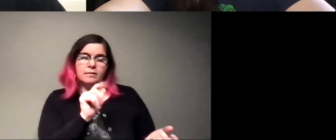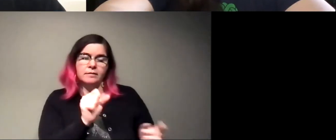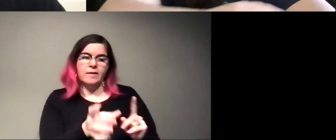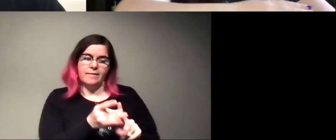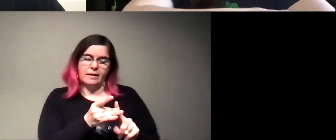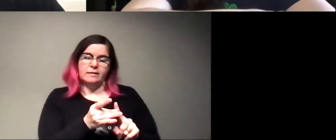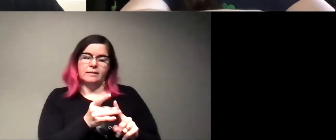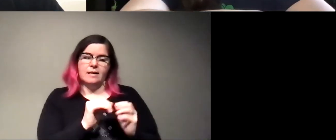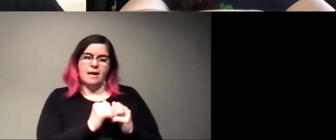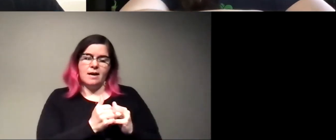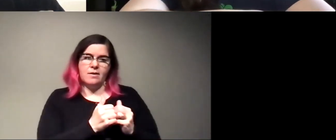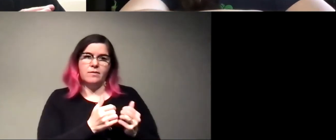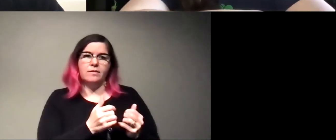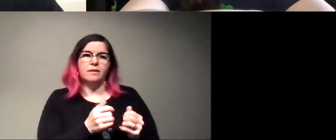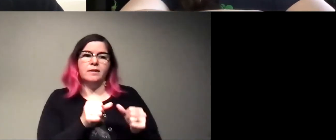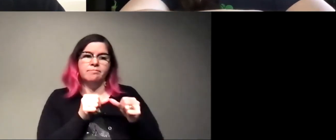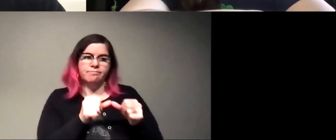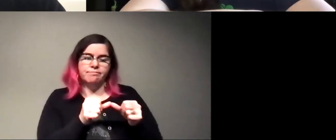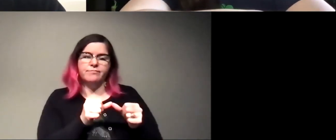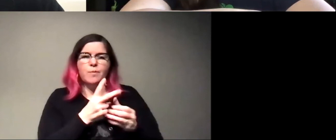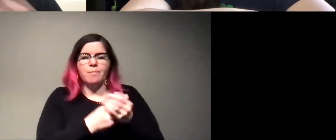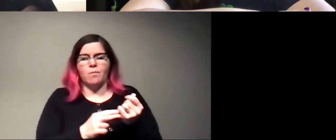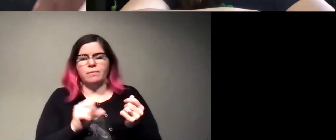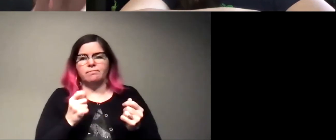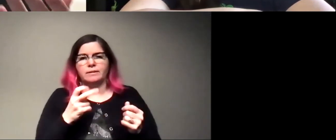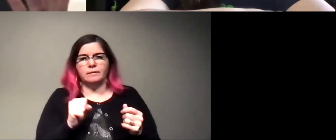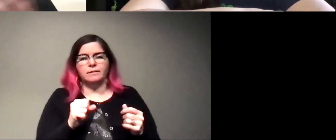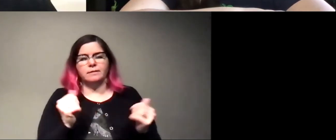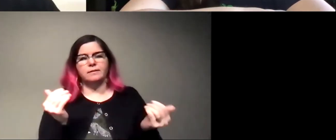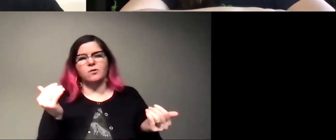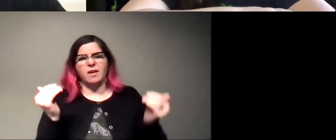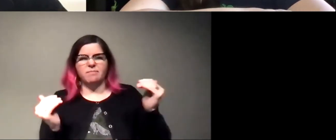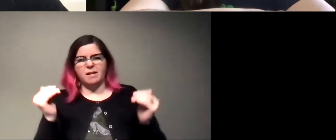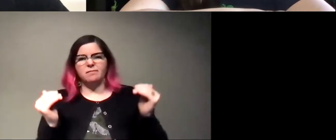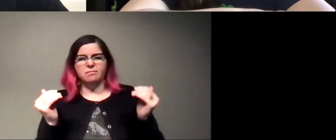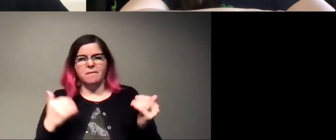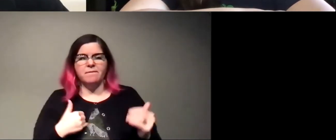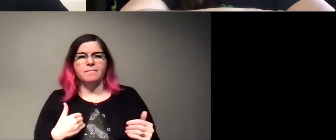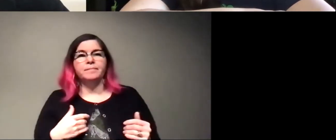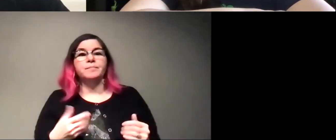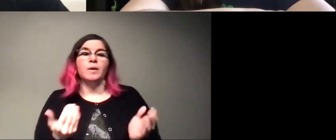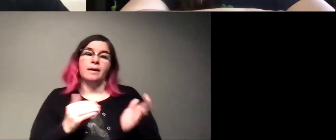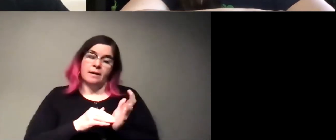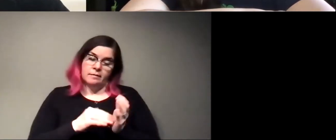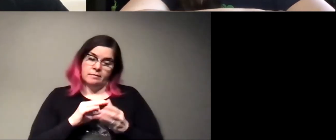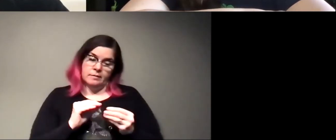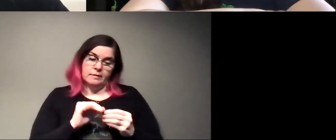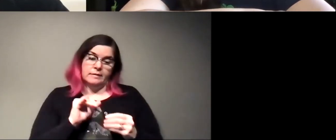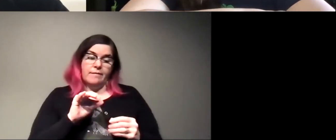a lot of these ants are infected in a way where it's, uh, persistent for both species. So it's kind of a balancing act because again, if you are a